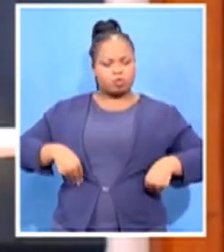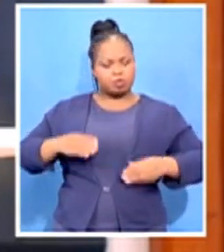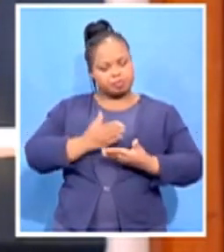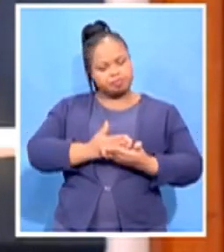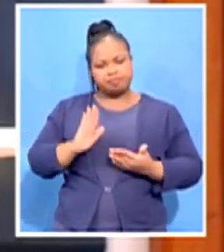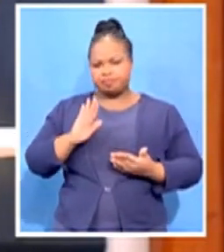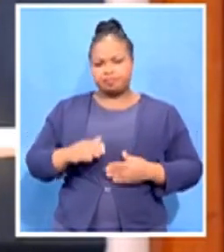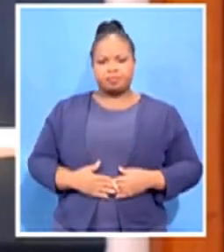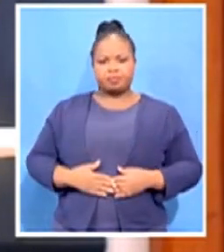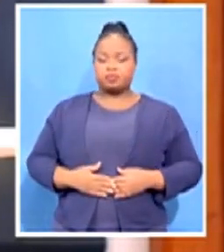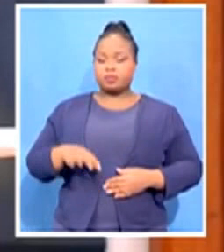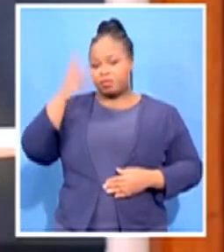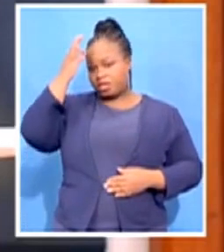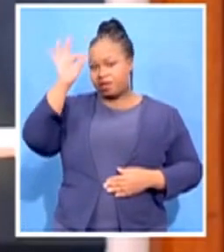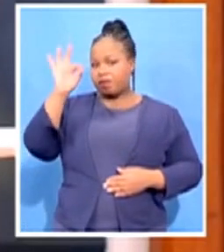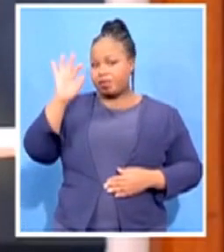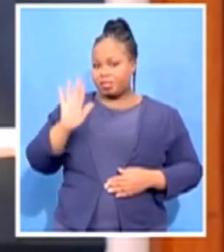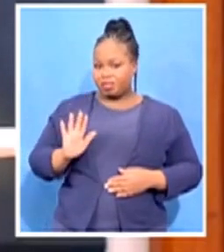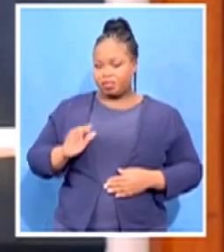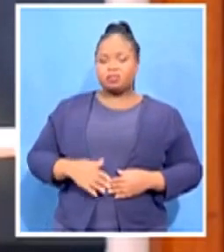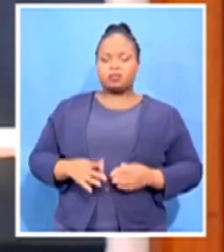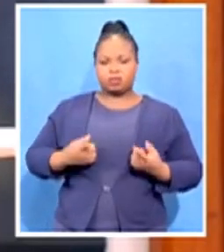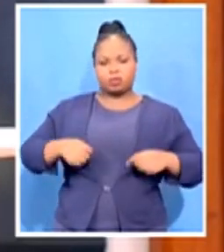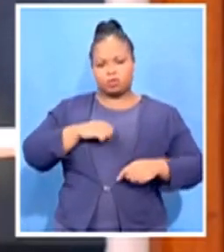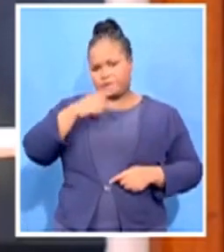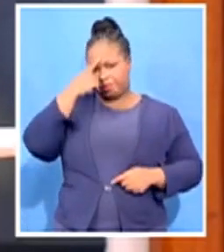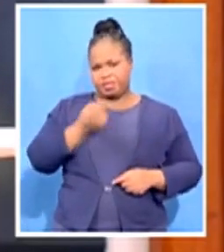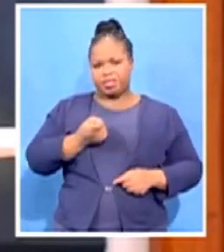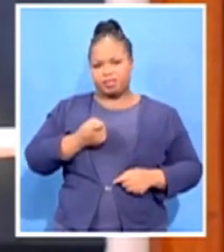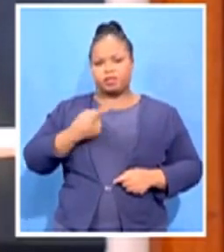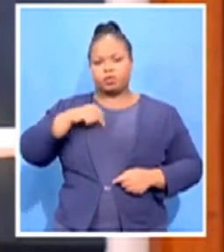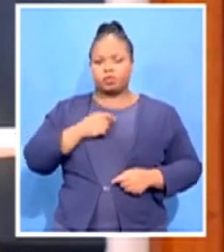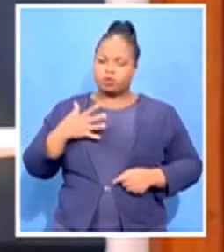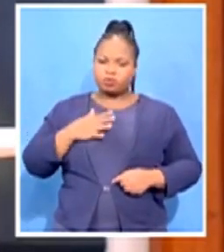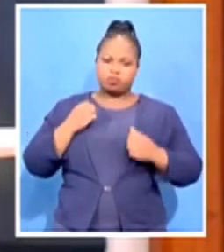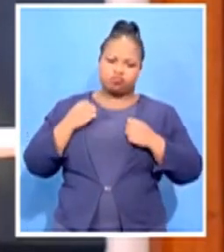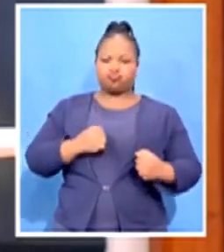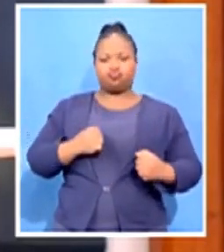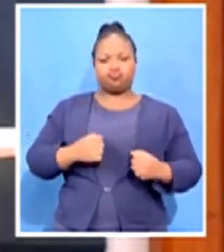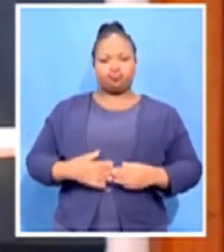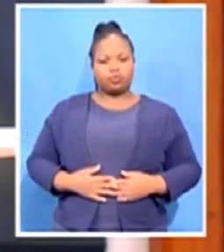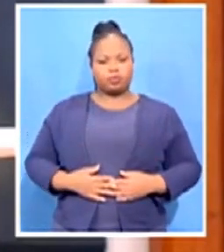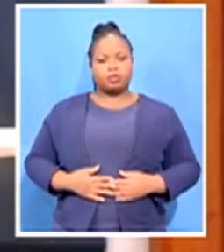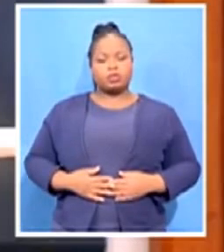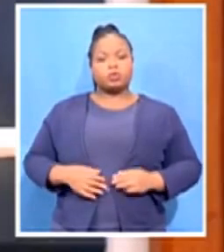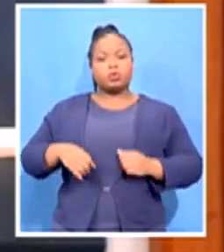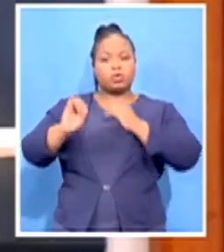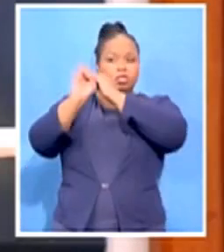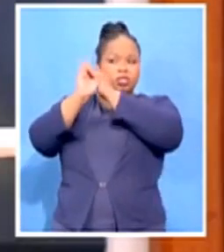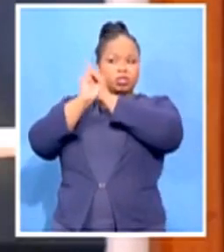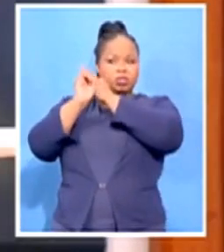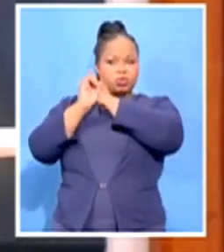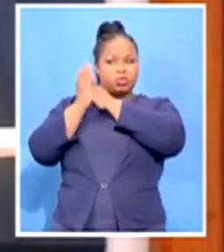And we believe that we need to strengthen institutions that have been set up